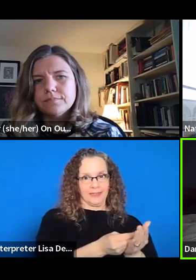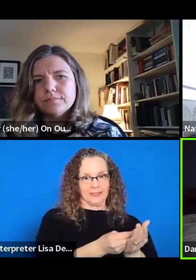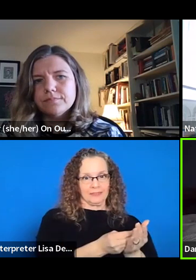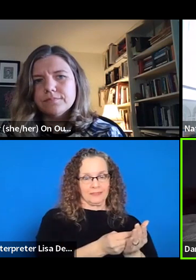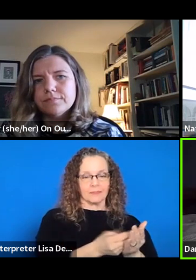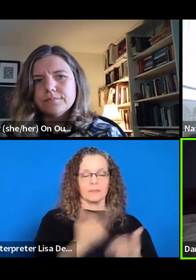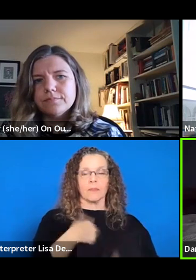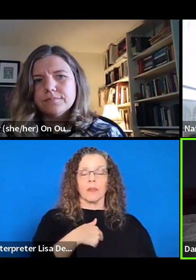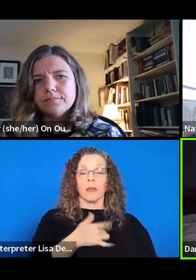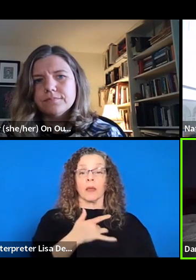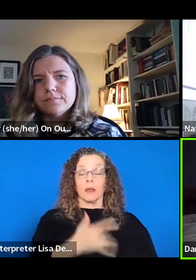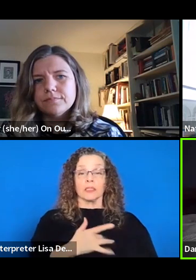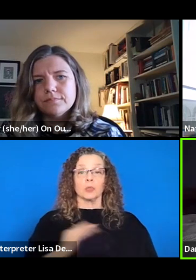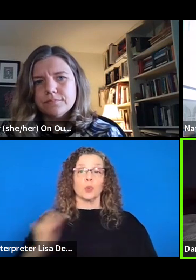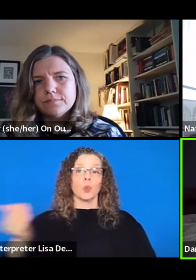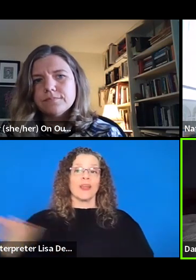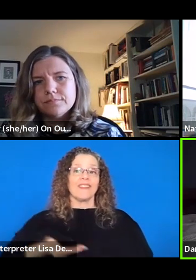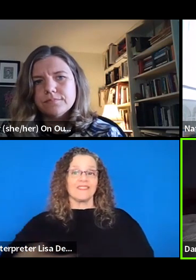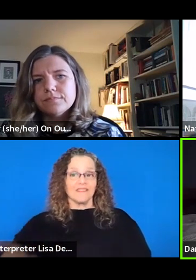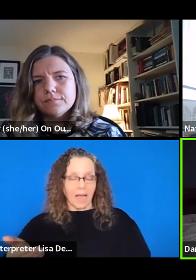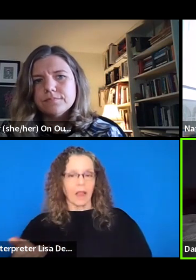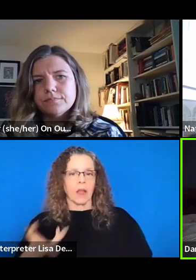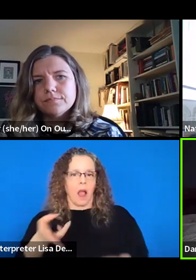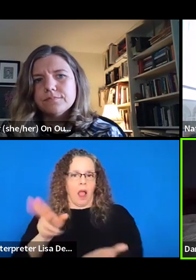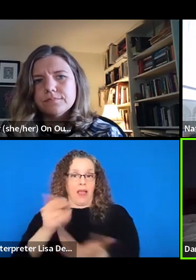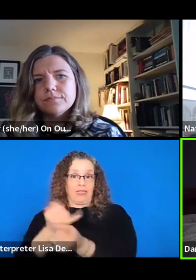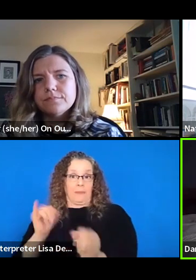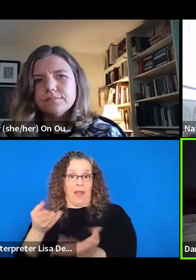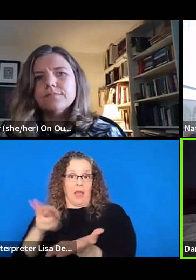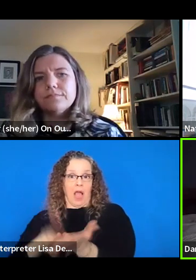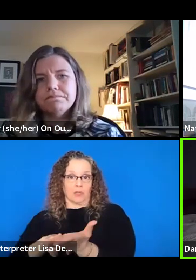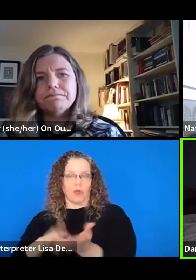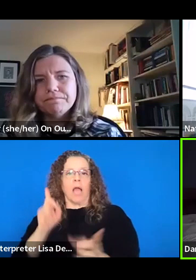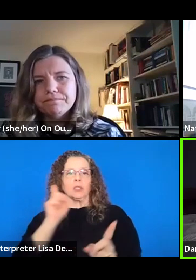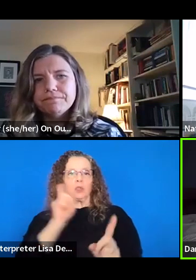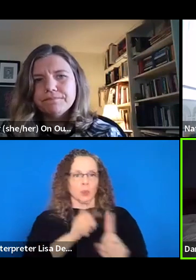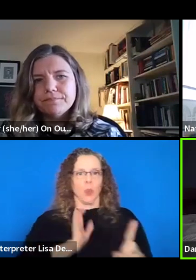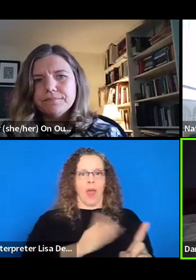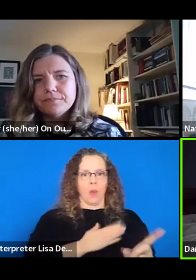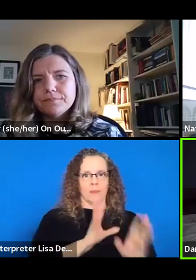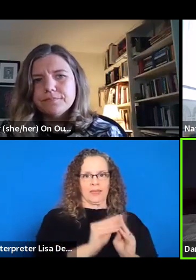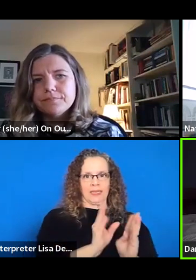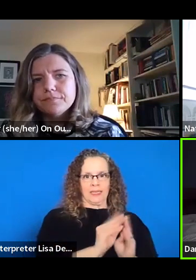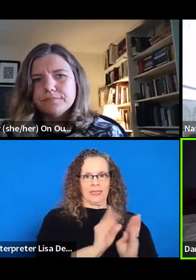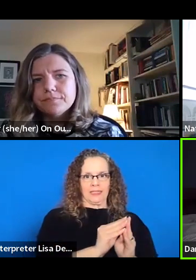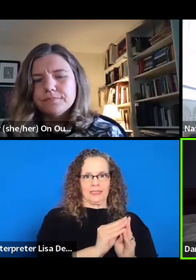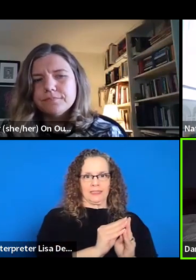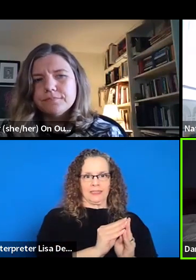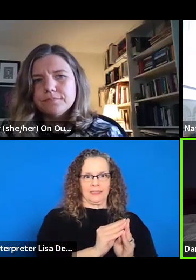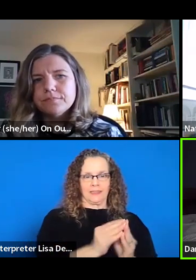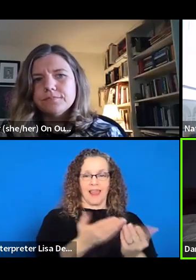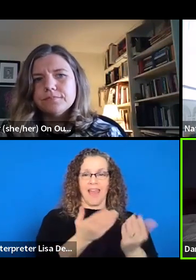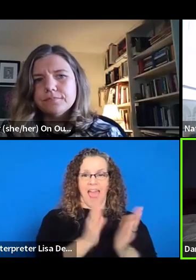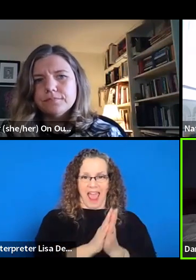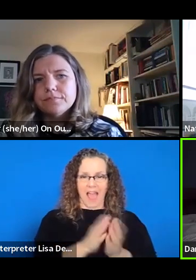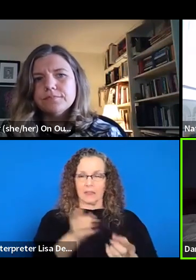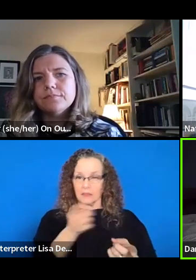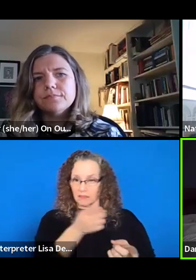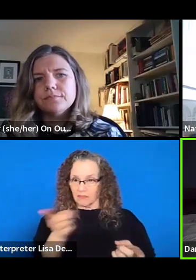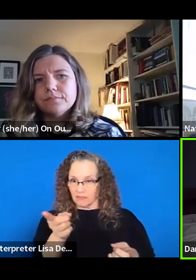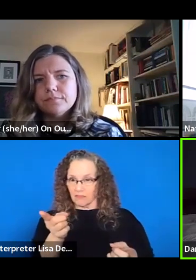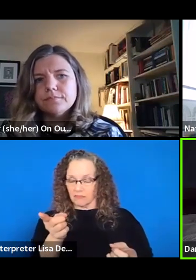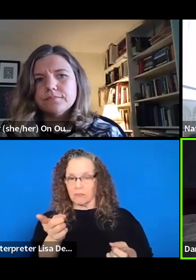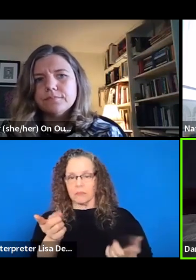contract staff into democratic practice with us, like defining budgets for our projects and having an actual say in their own contract